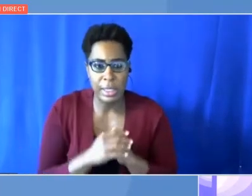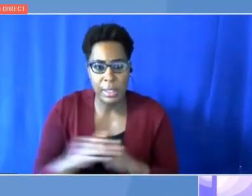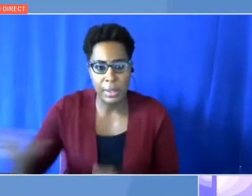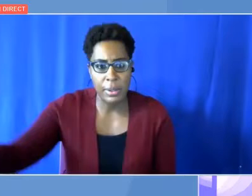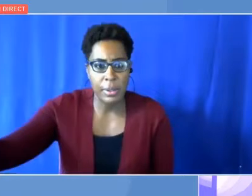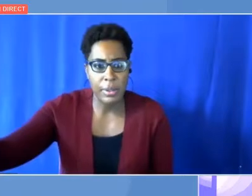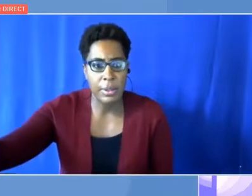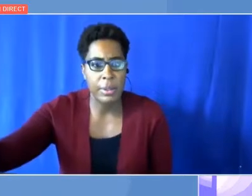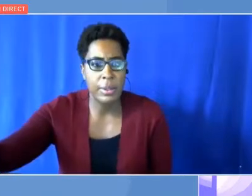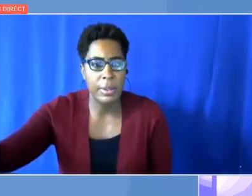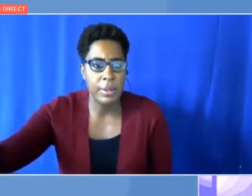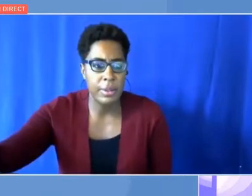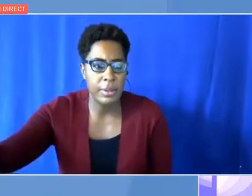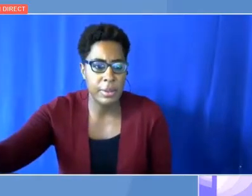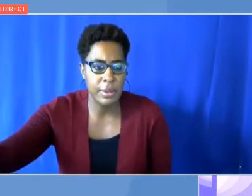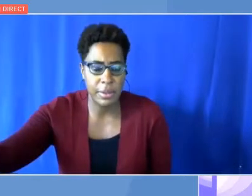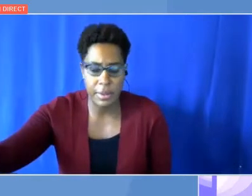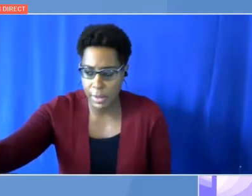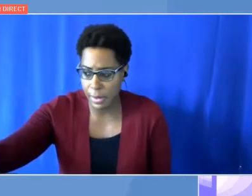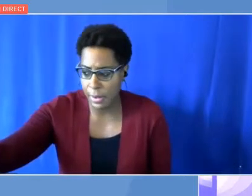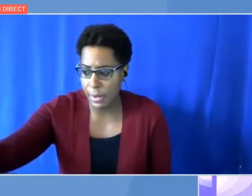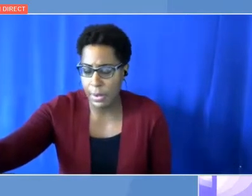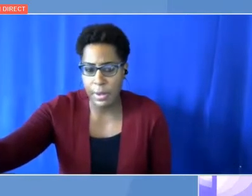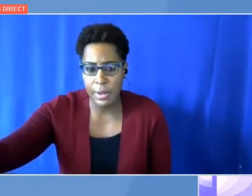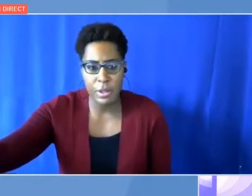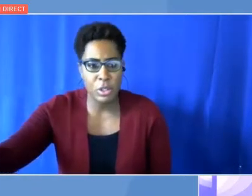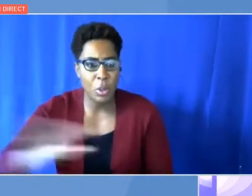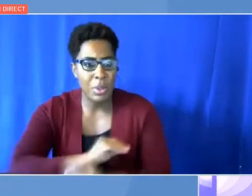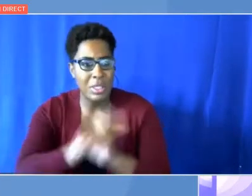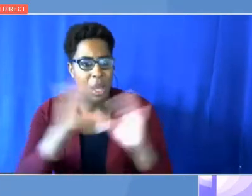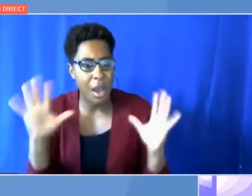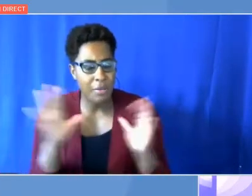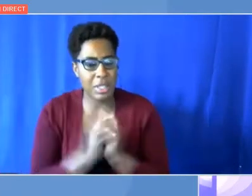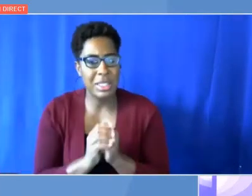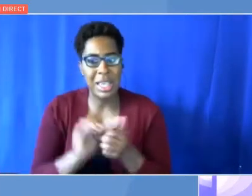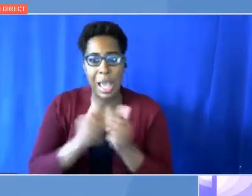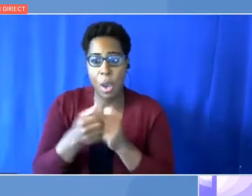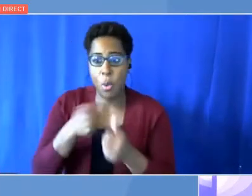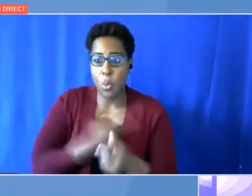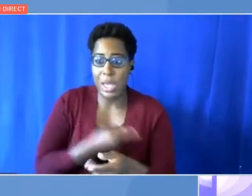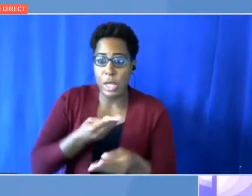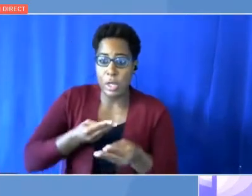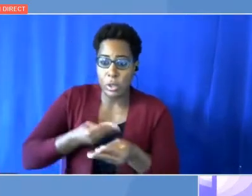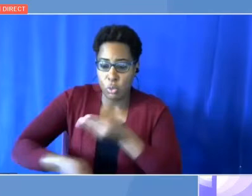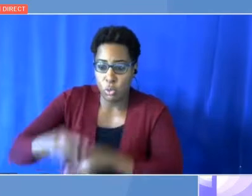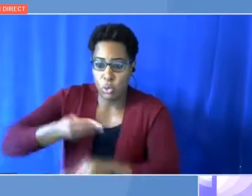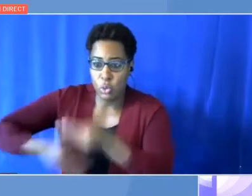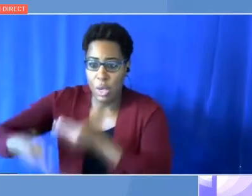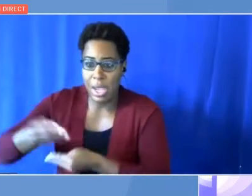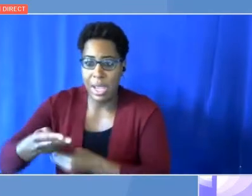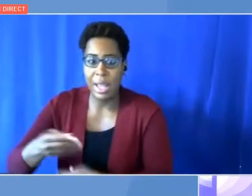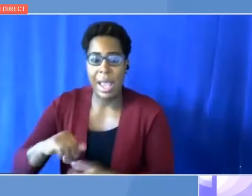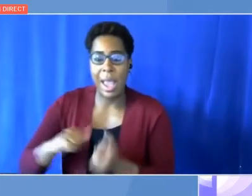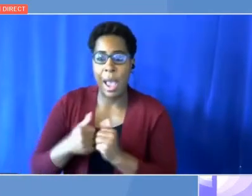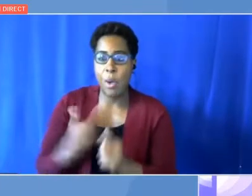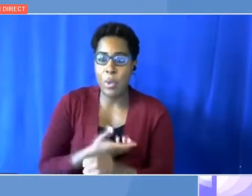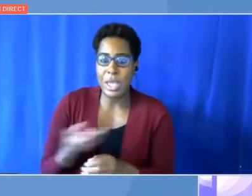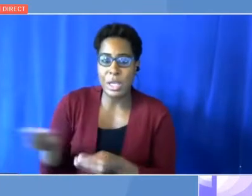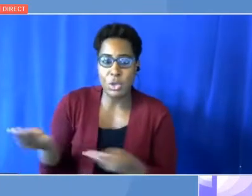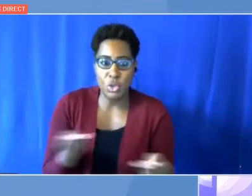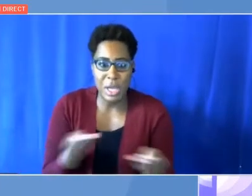us that the logistics, the trade, the transport are making the resources